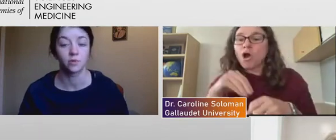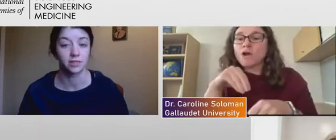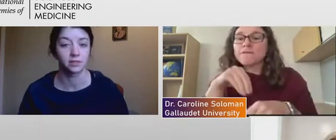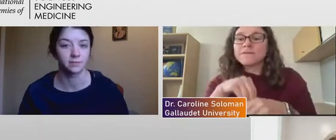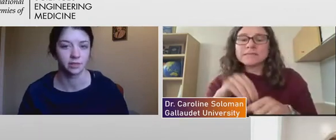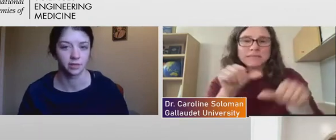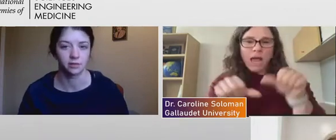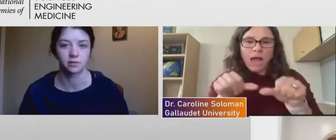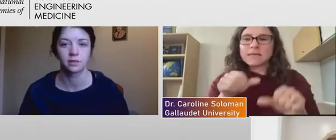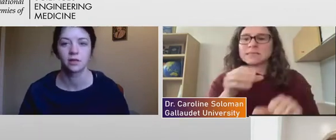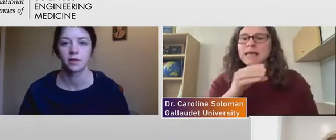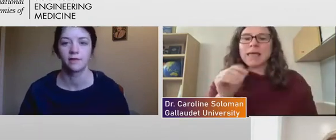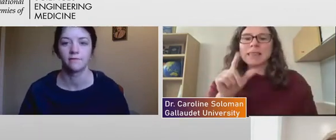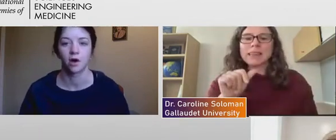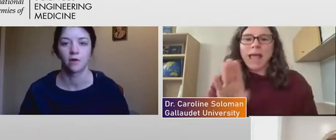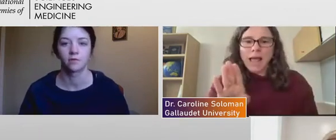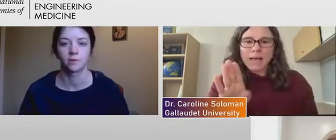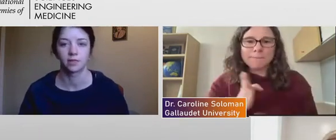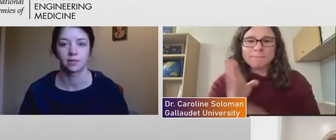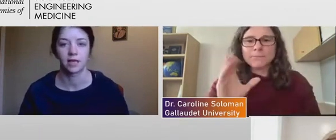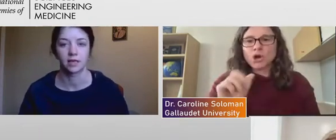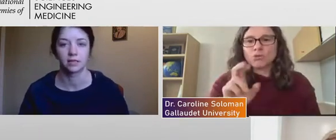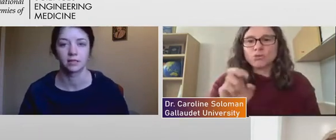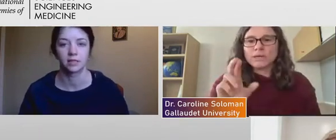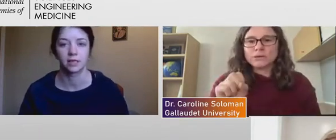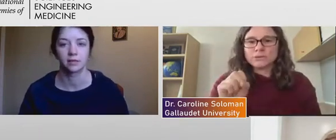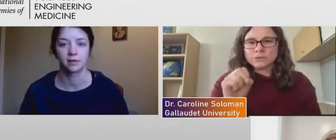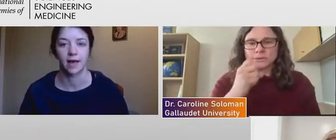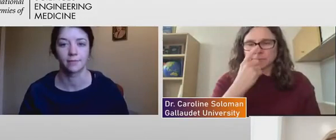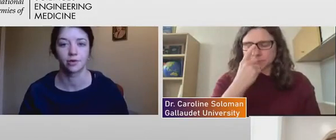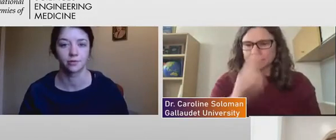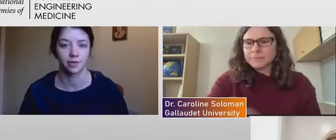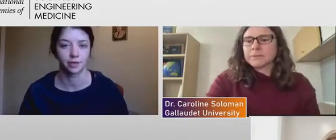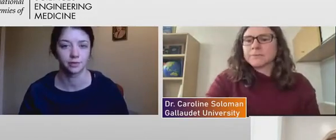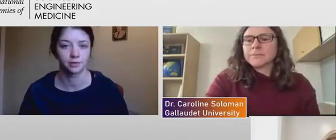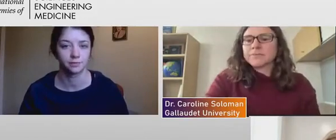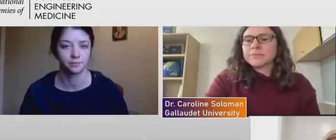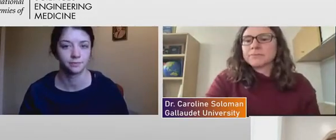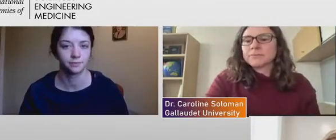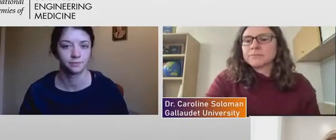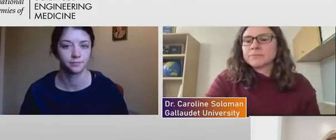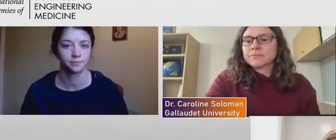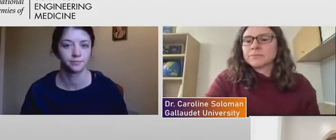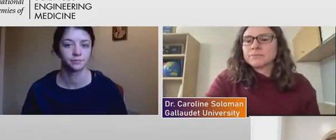students with disabilities involved with science and lab careers?